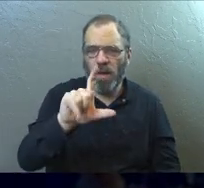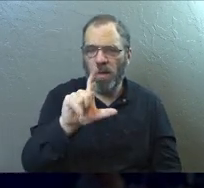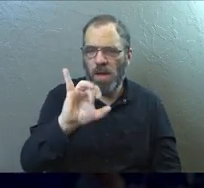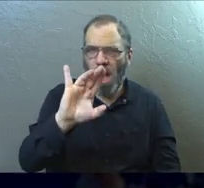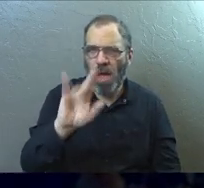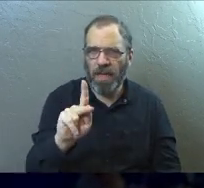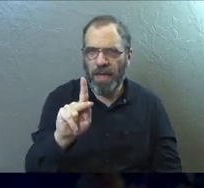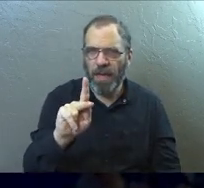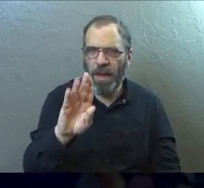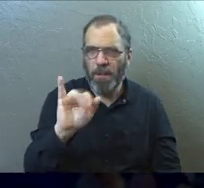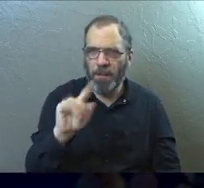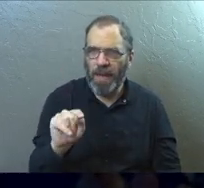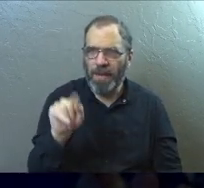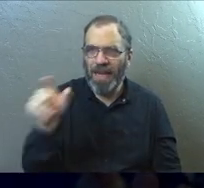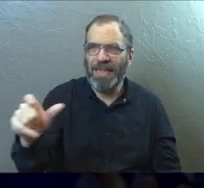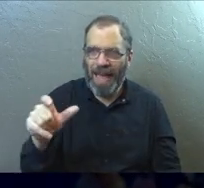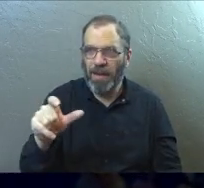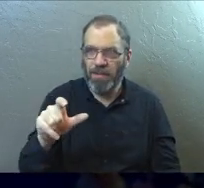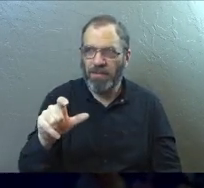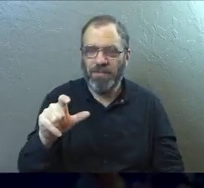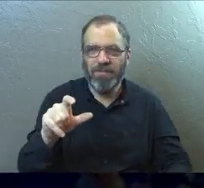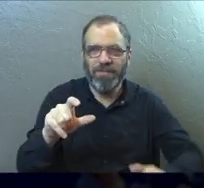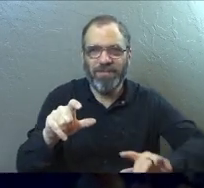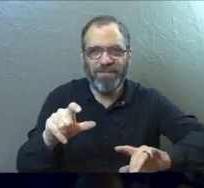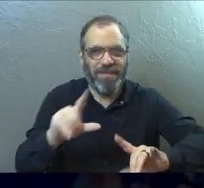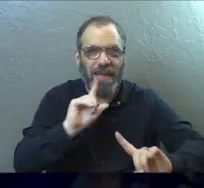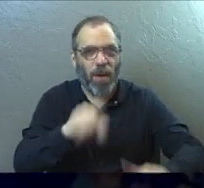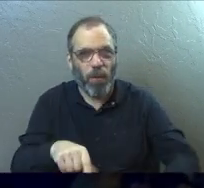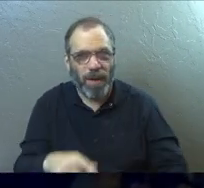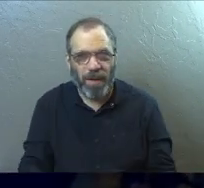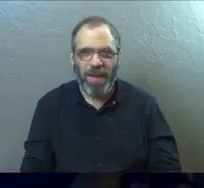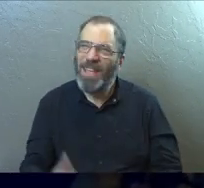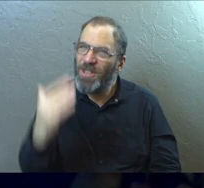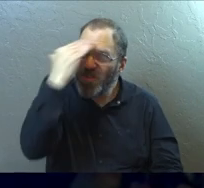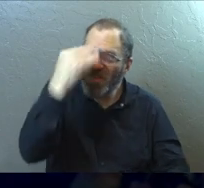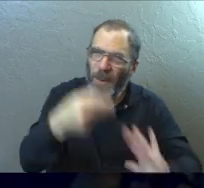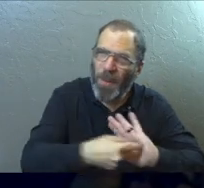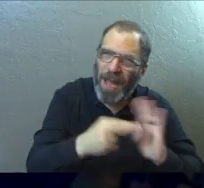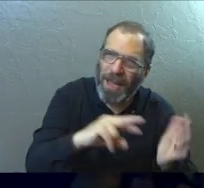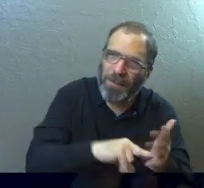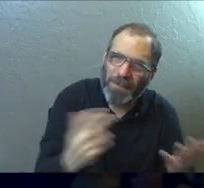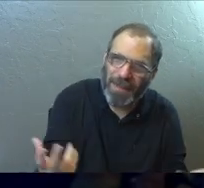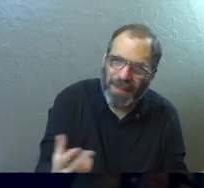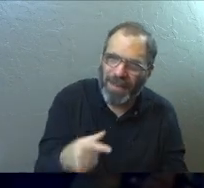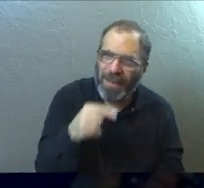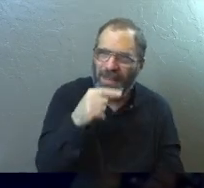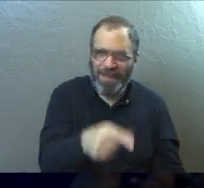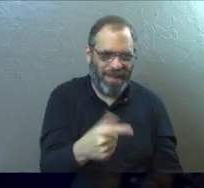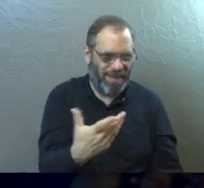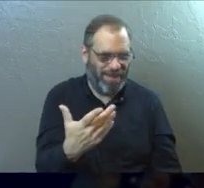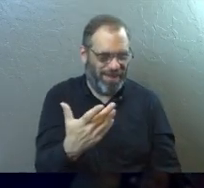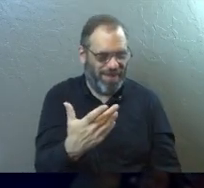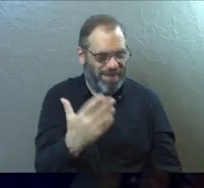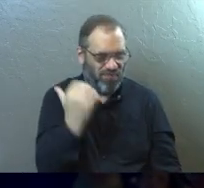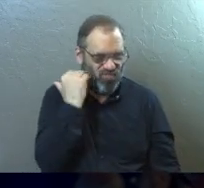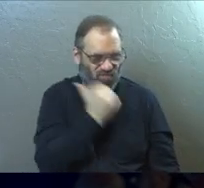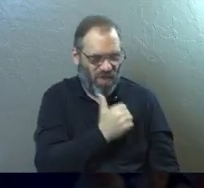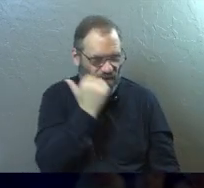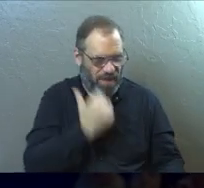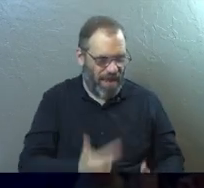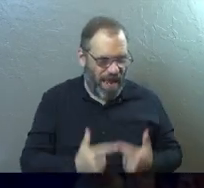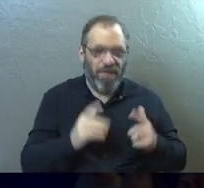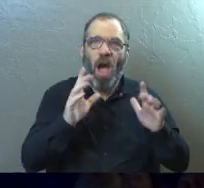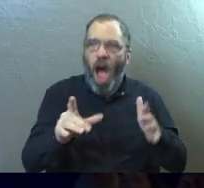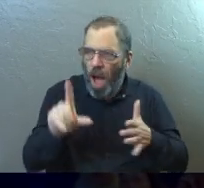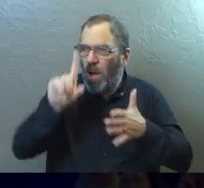It wasn't actually real. Ever do that? You know what I'm talking about. This is something that's a daily part of our lives.